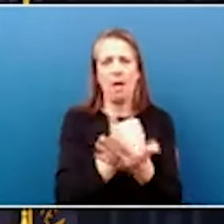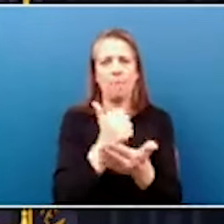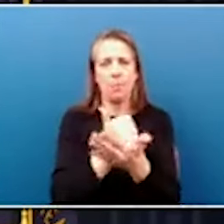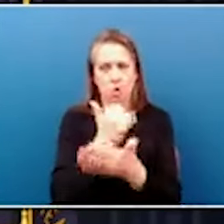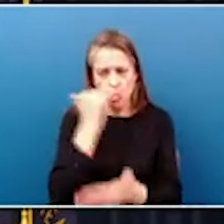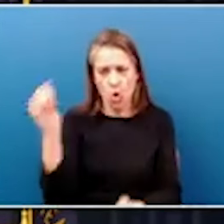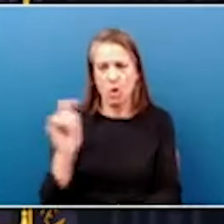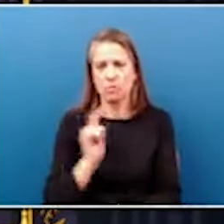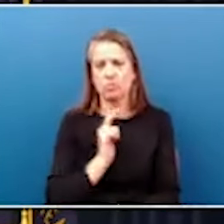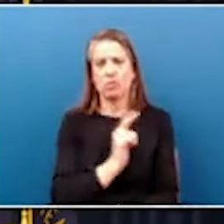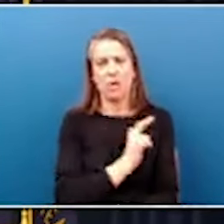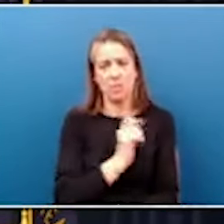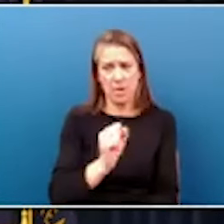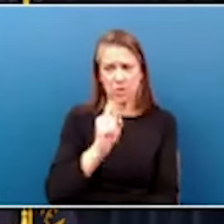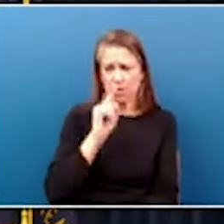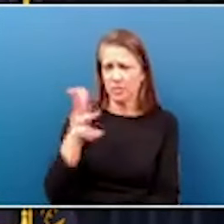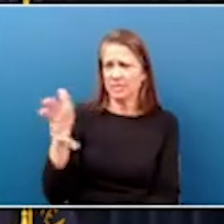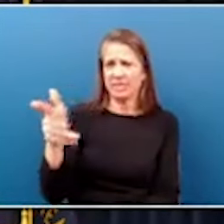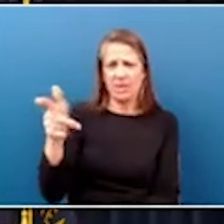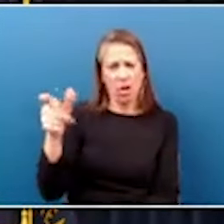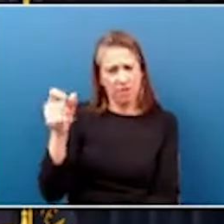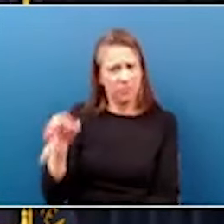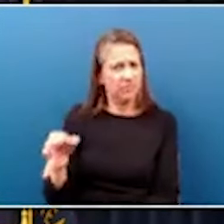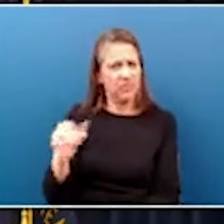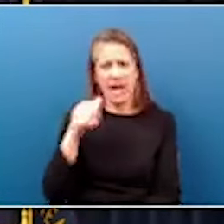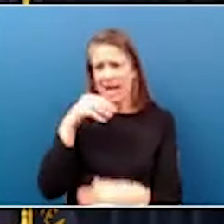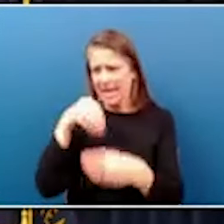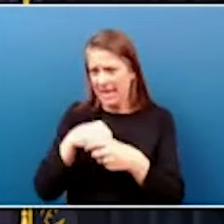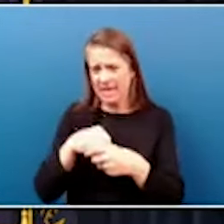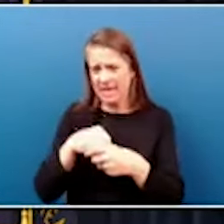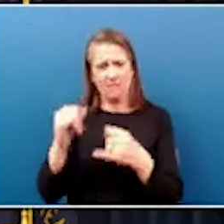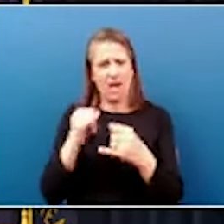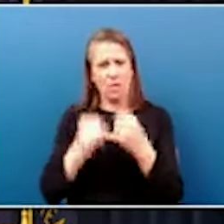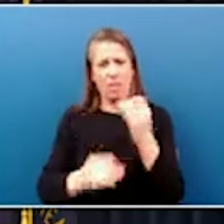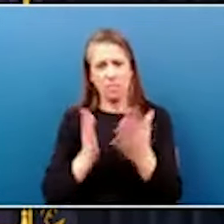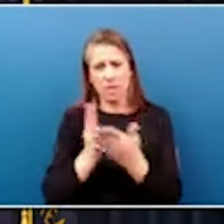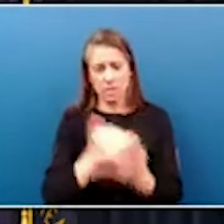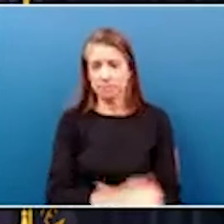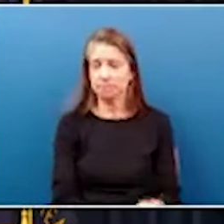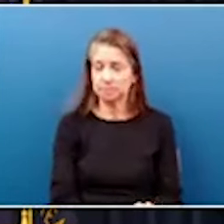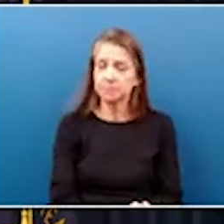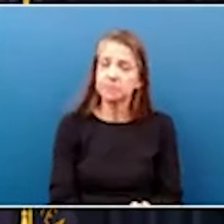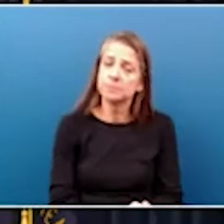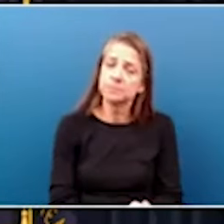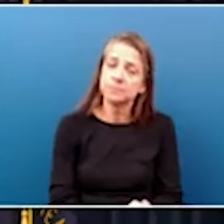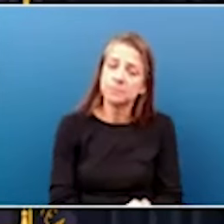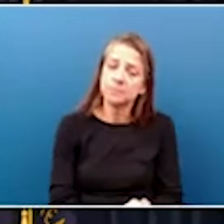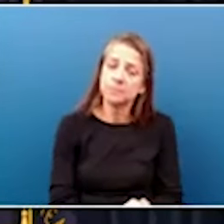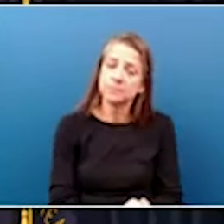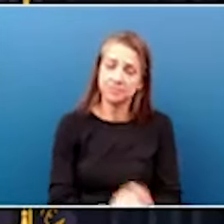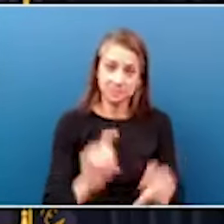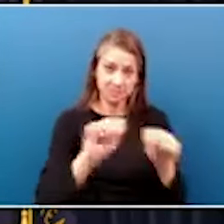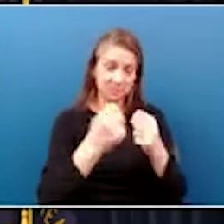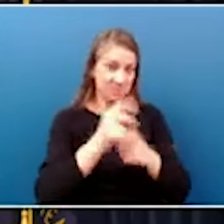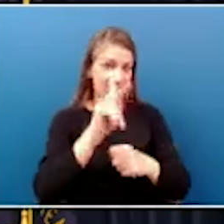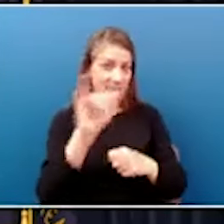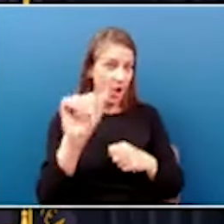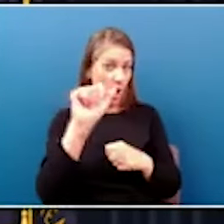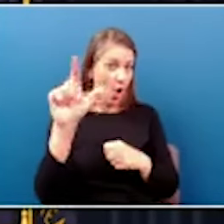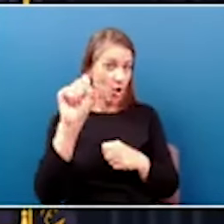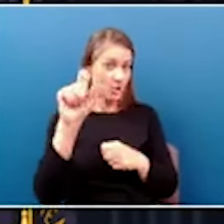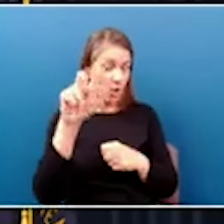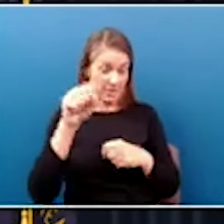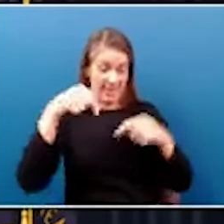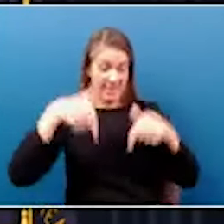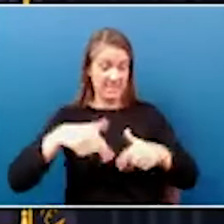to make sure it's not in the final budget. Finally, Team Kentucky All-Stars. Today marks the start of